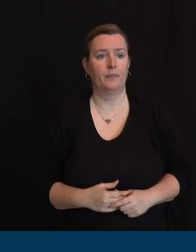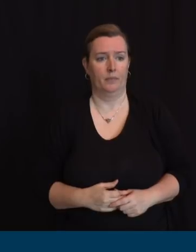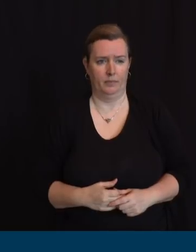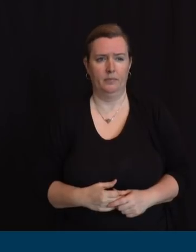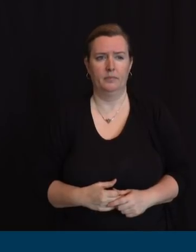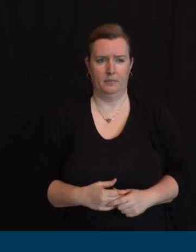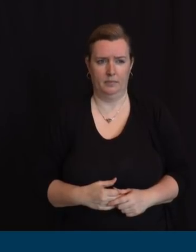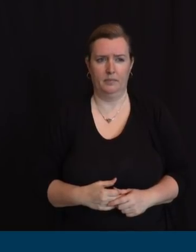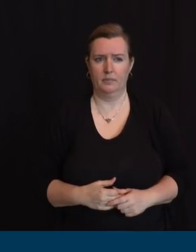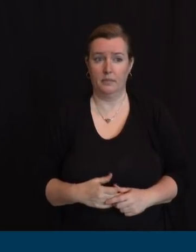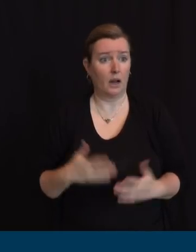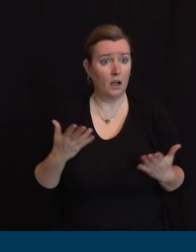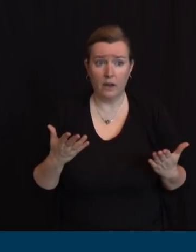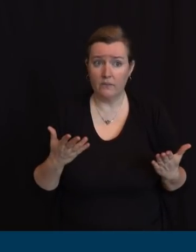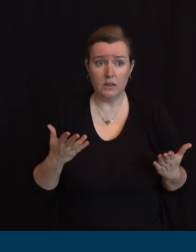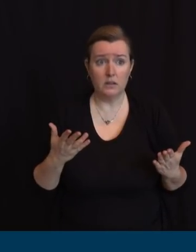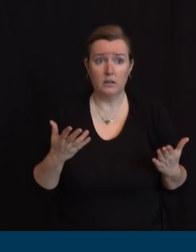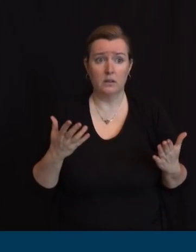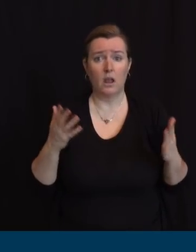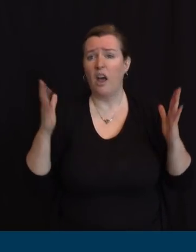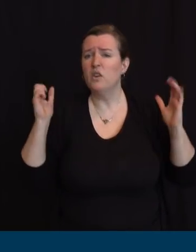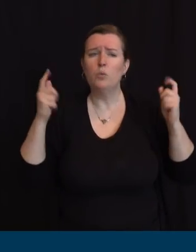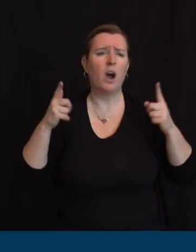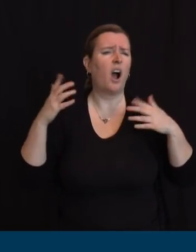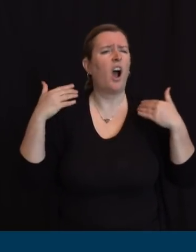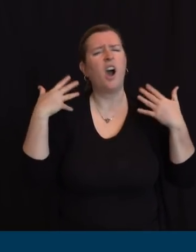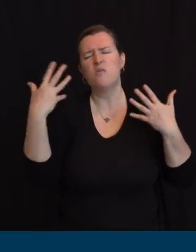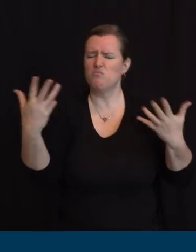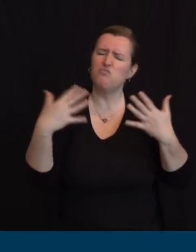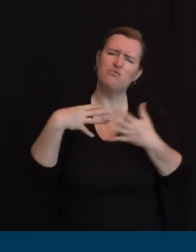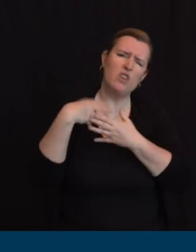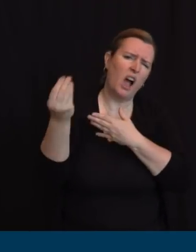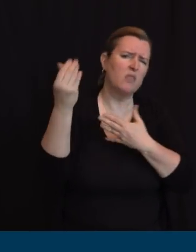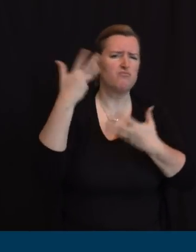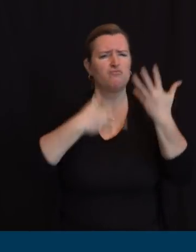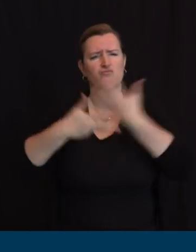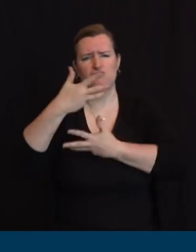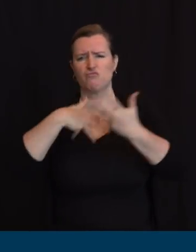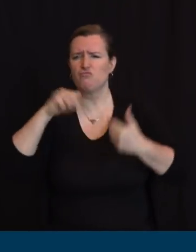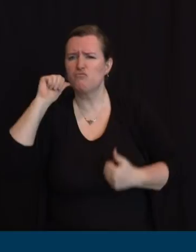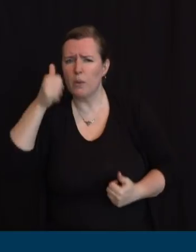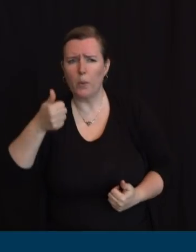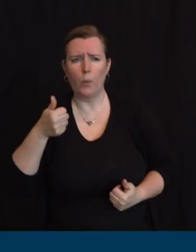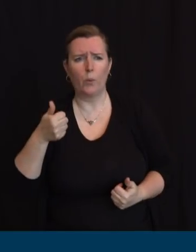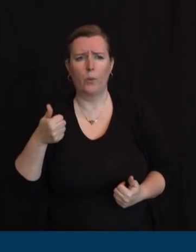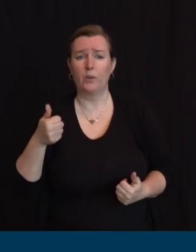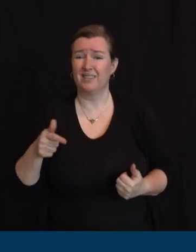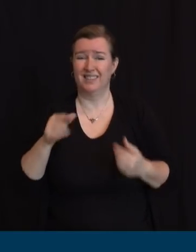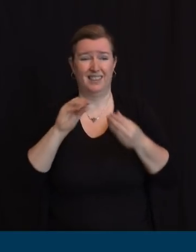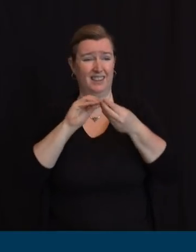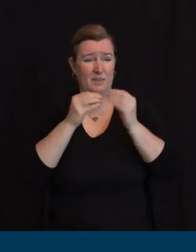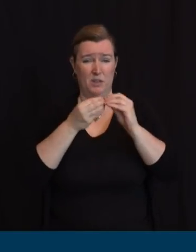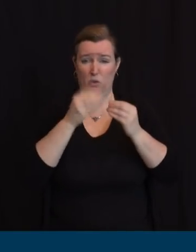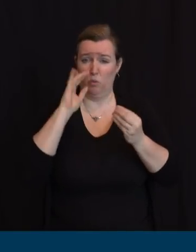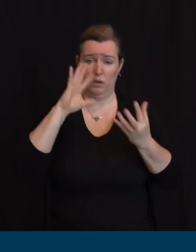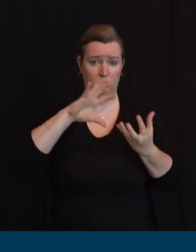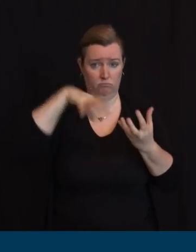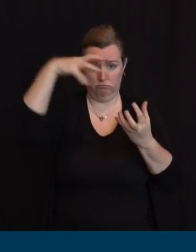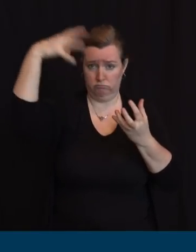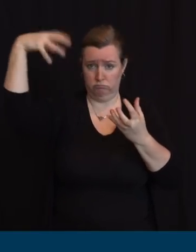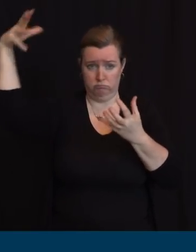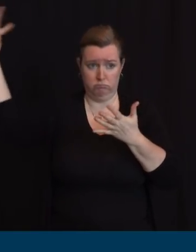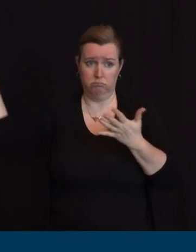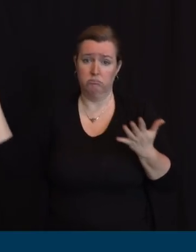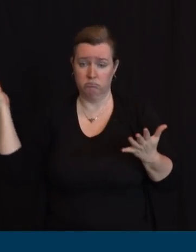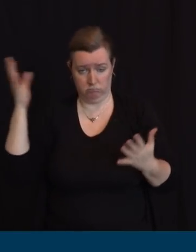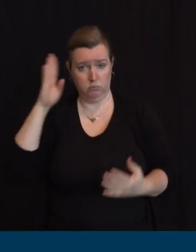shown the charts in a couple of weeks. So forgive me for my ham handedness here. Remember what this looked like. And I say